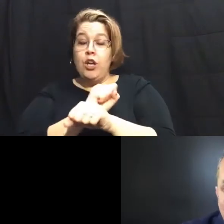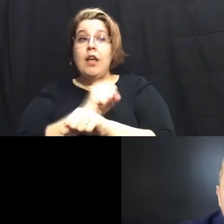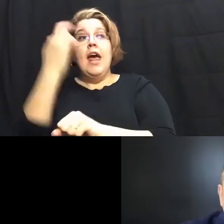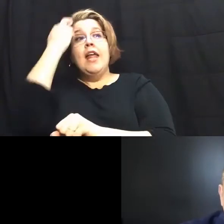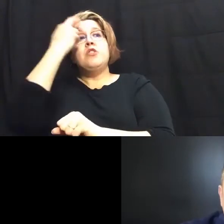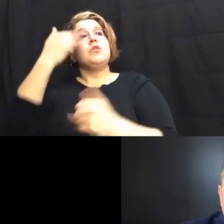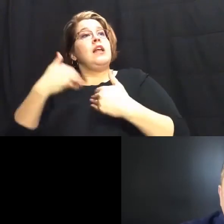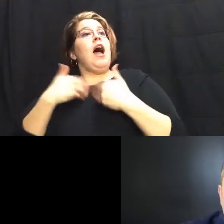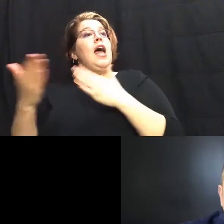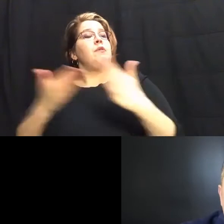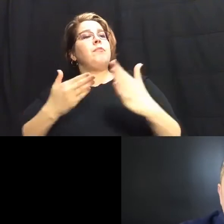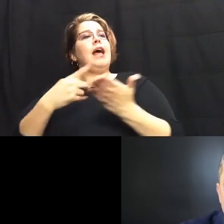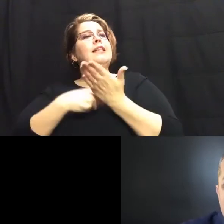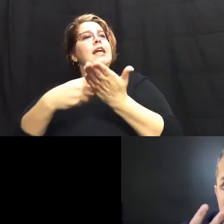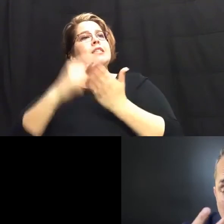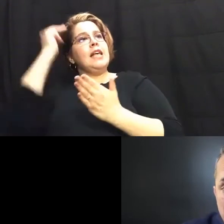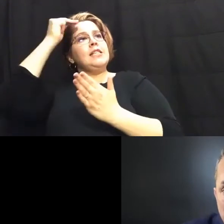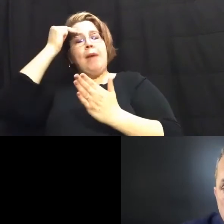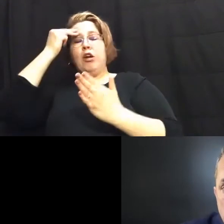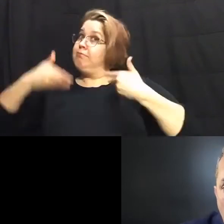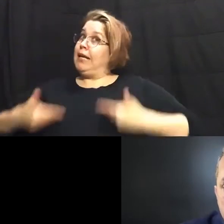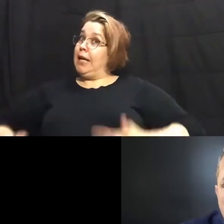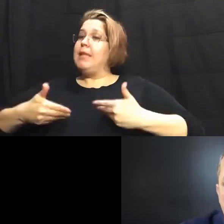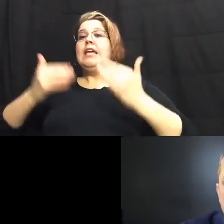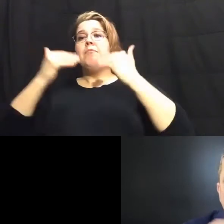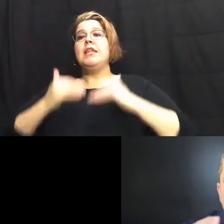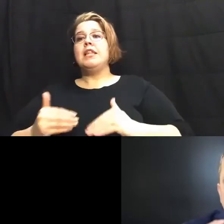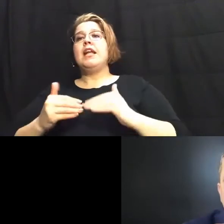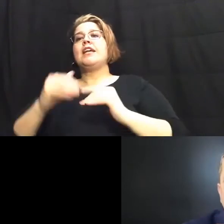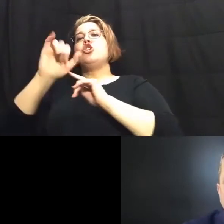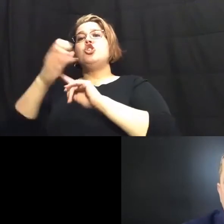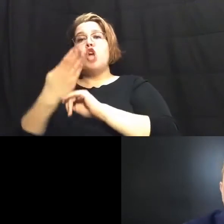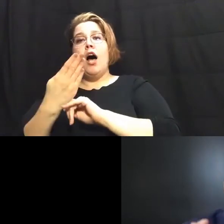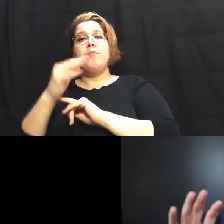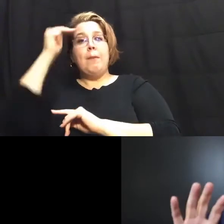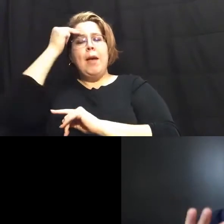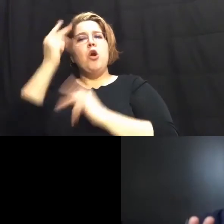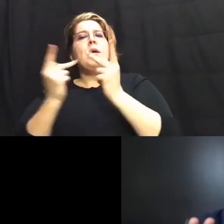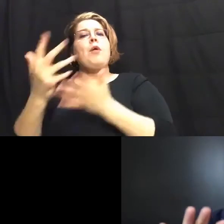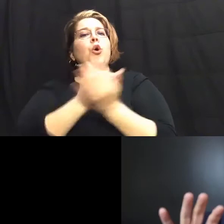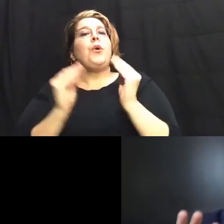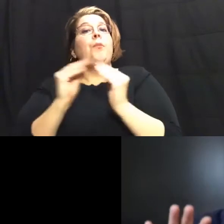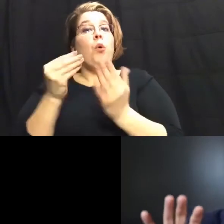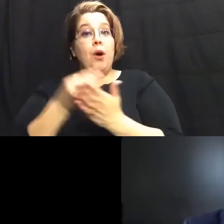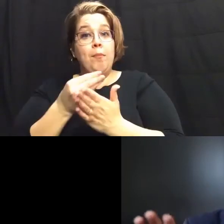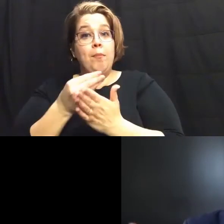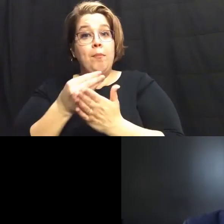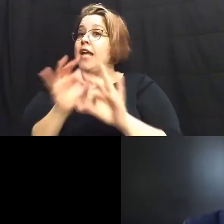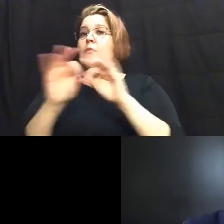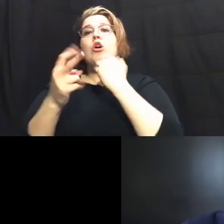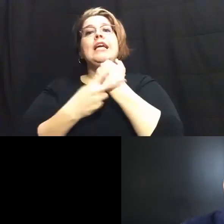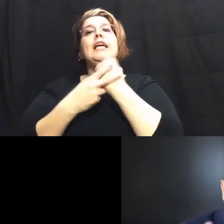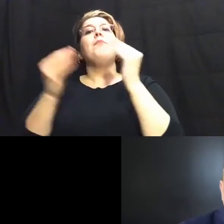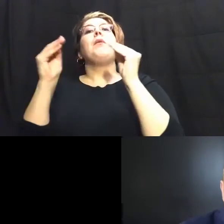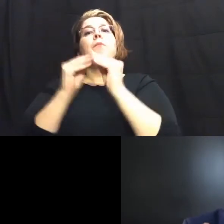a plan that talks about the mayor being me being the next jobs mayor people making more money and most importantly keeping more of the money